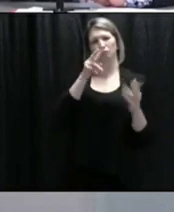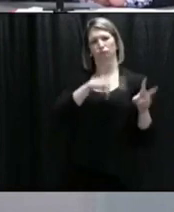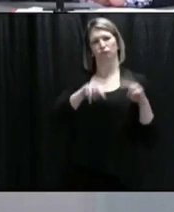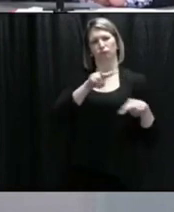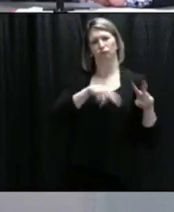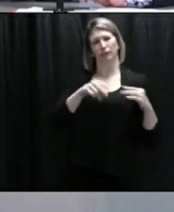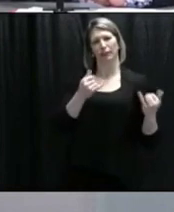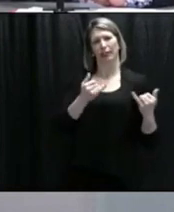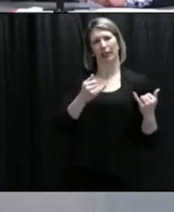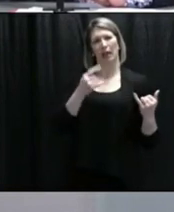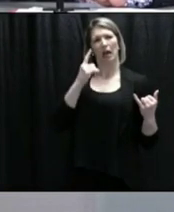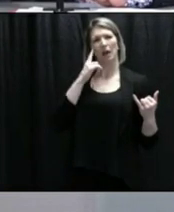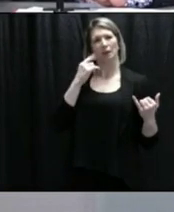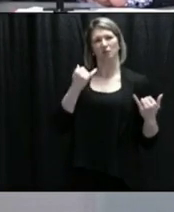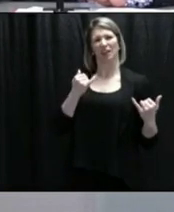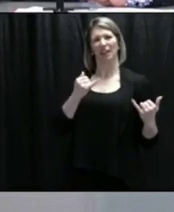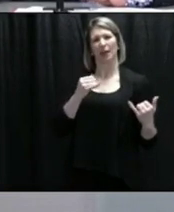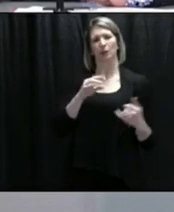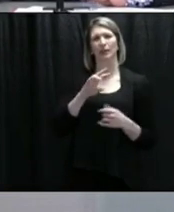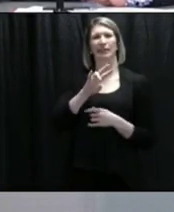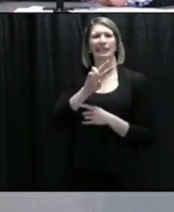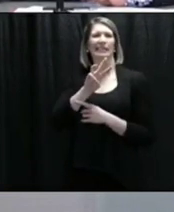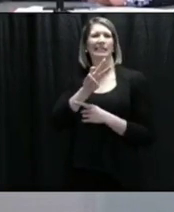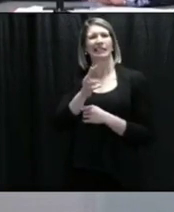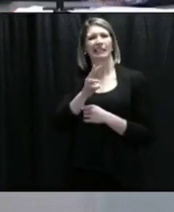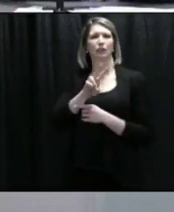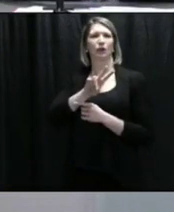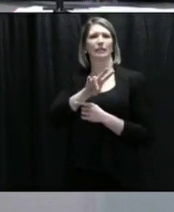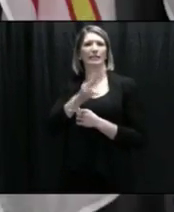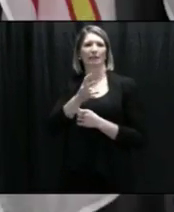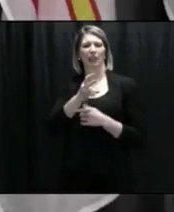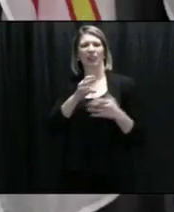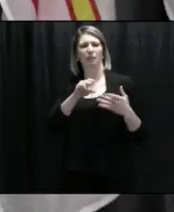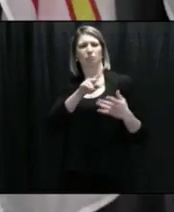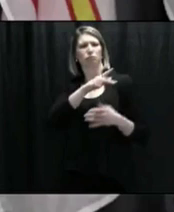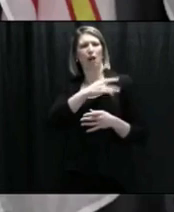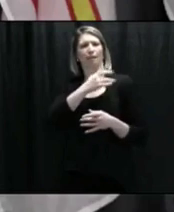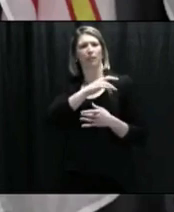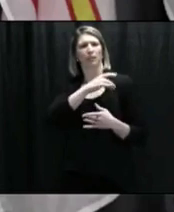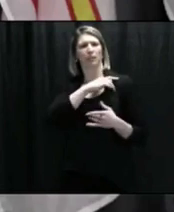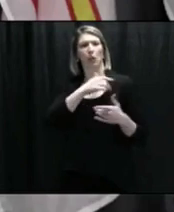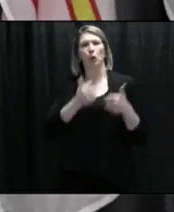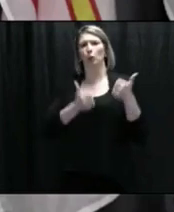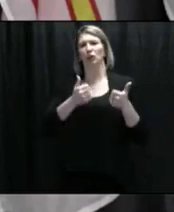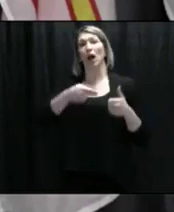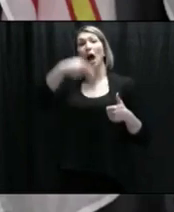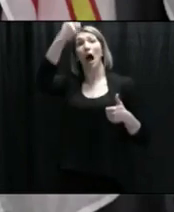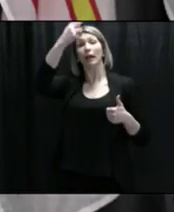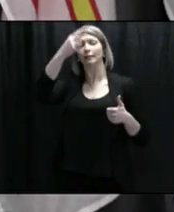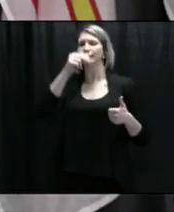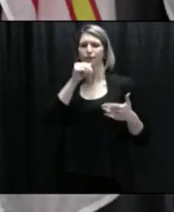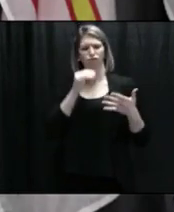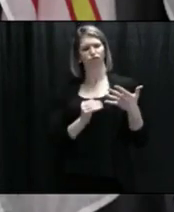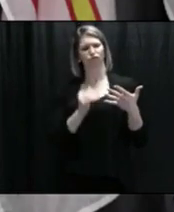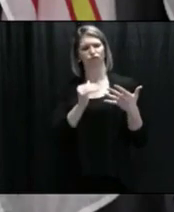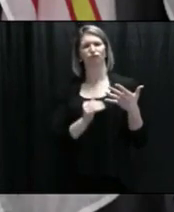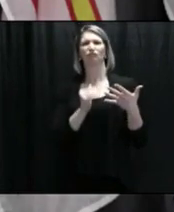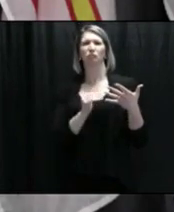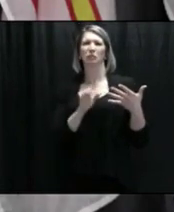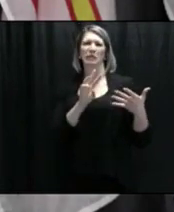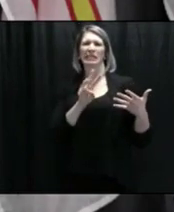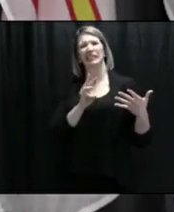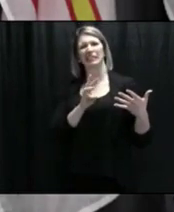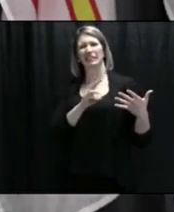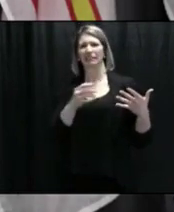sixth or maybe seventh, depending on some of the reporting of some other provinces. So we're kind of in the middle of the pack once you exclude the